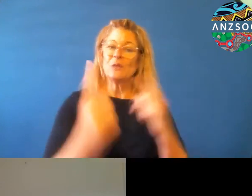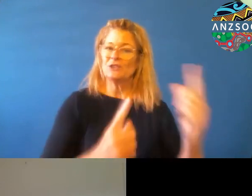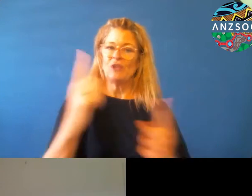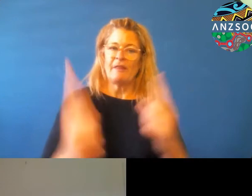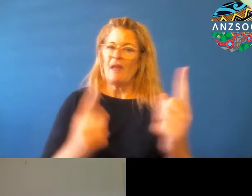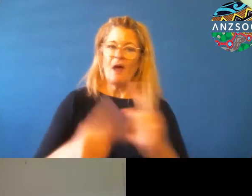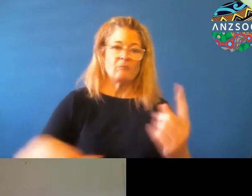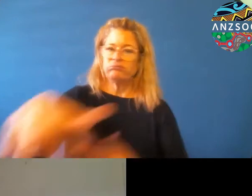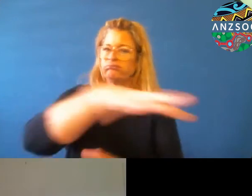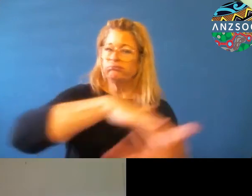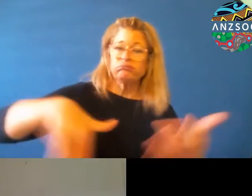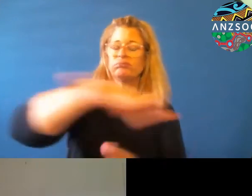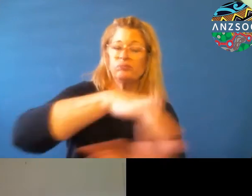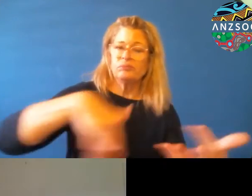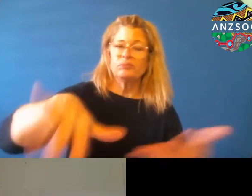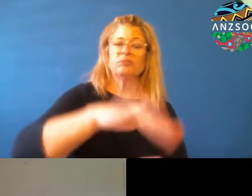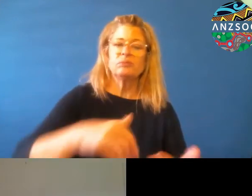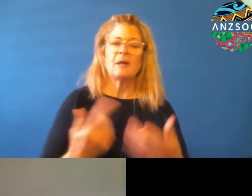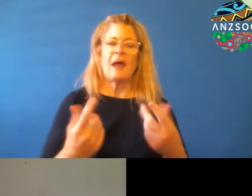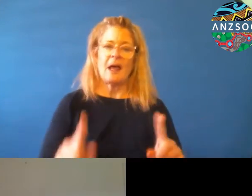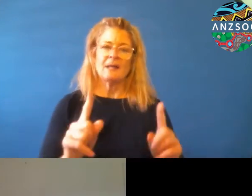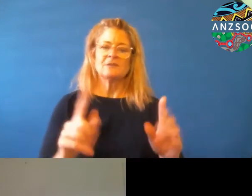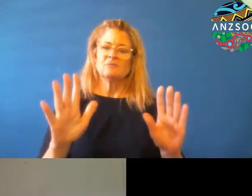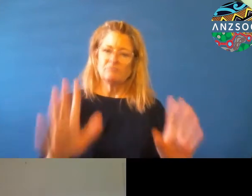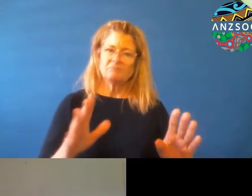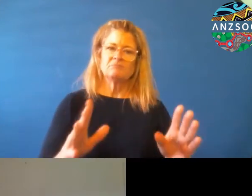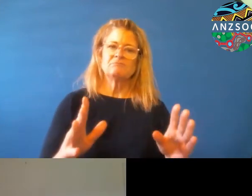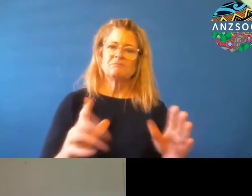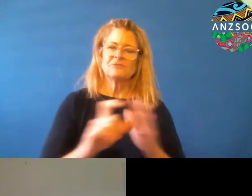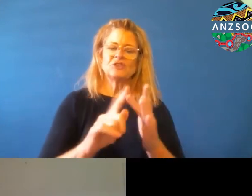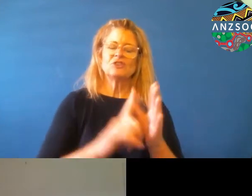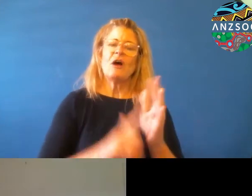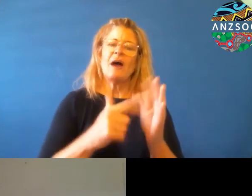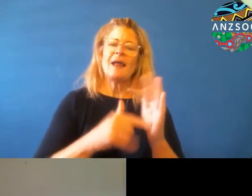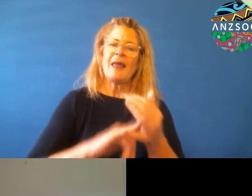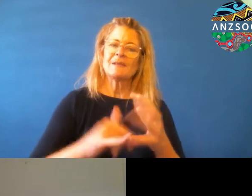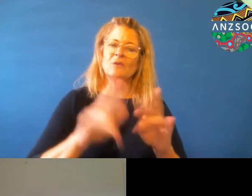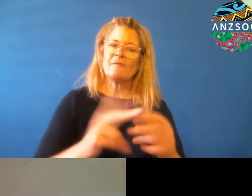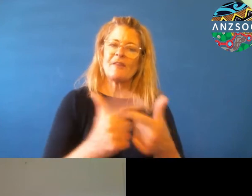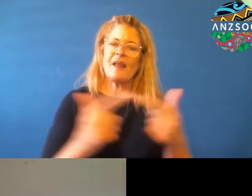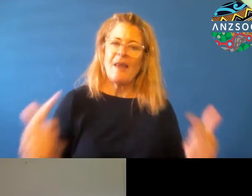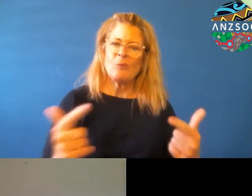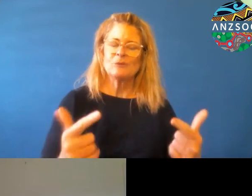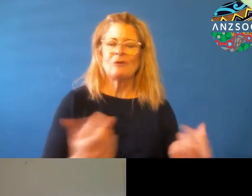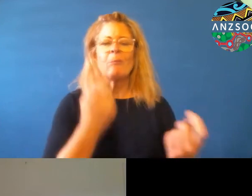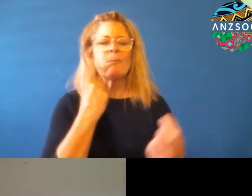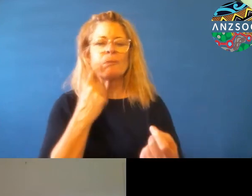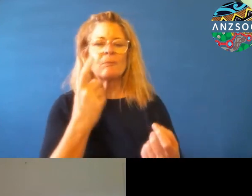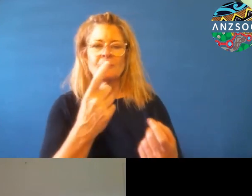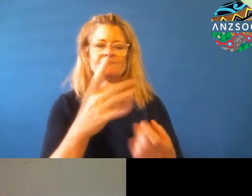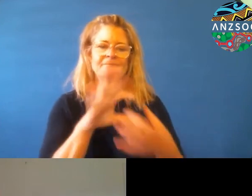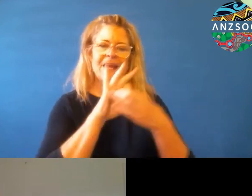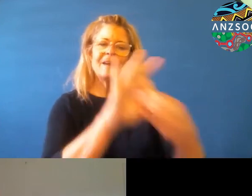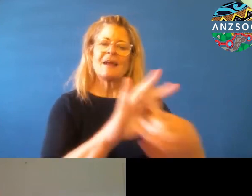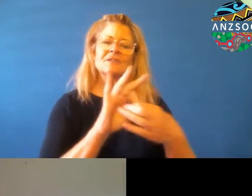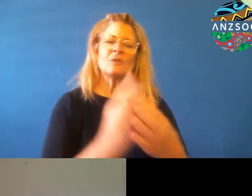um, and apply our dialects, because the dialects are the identity of, of the